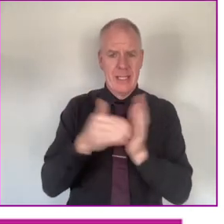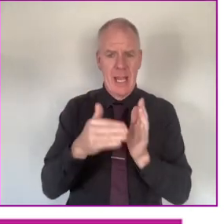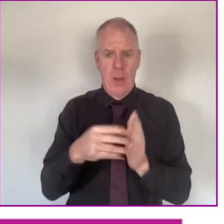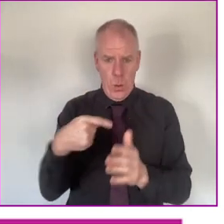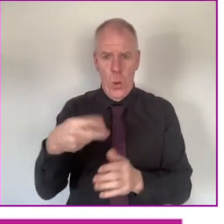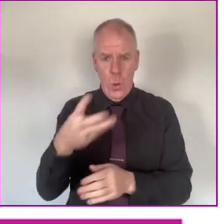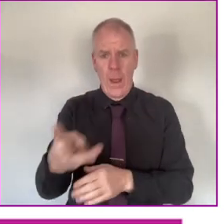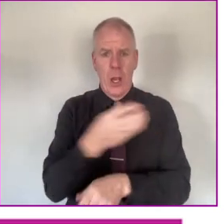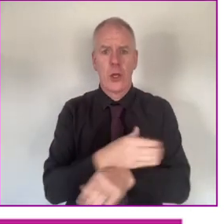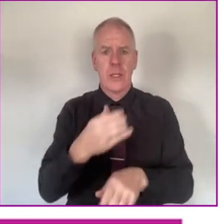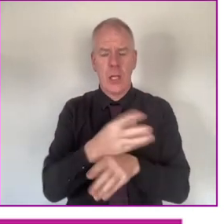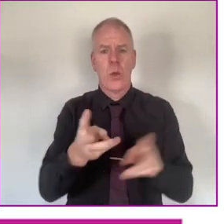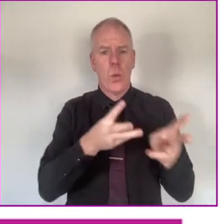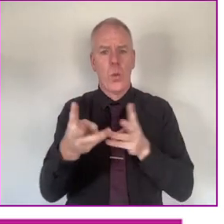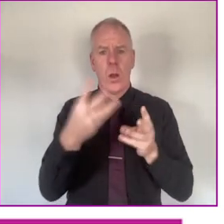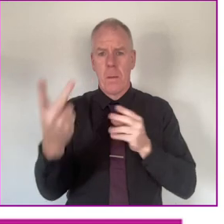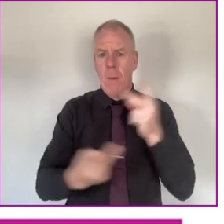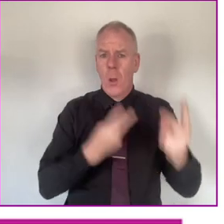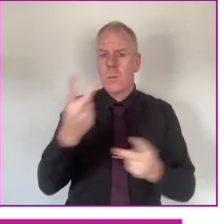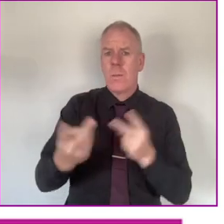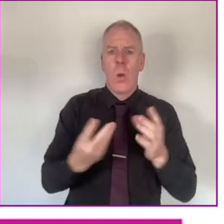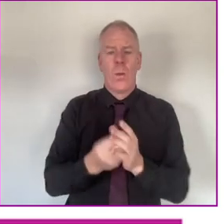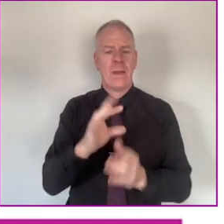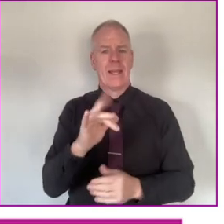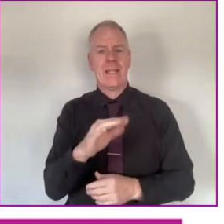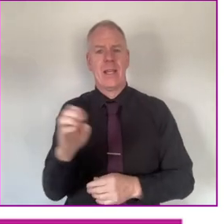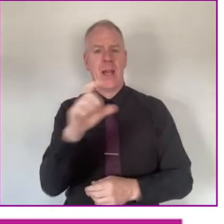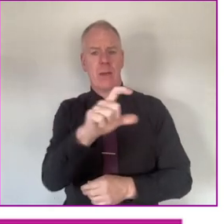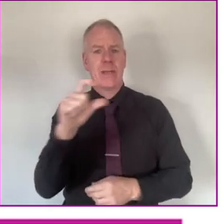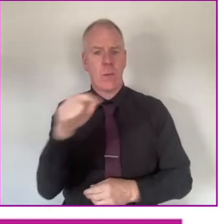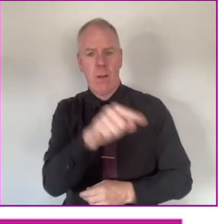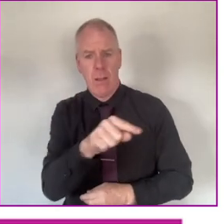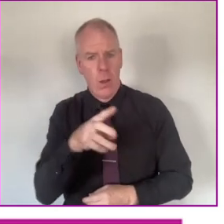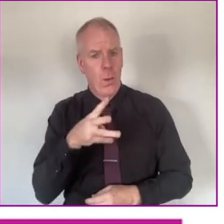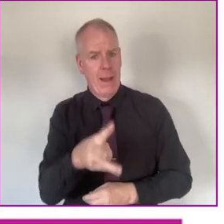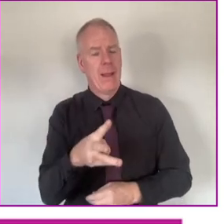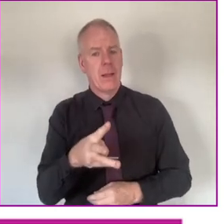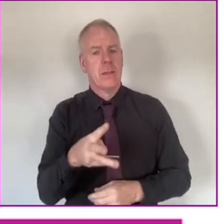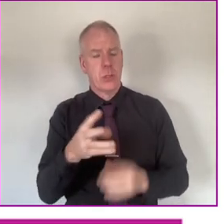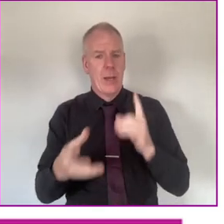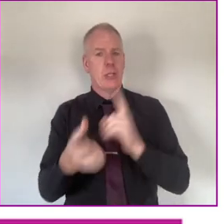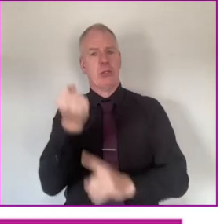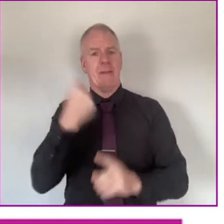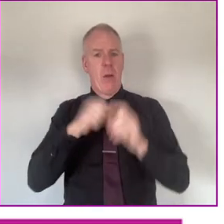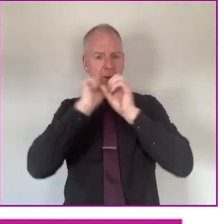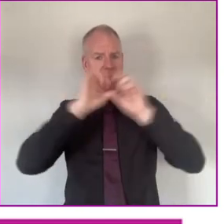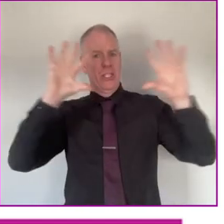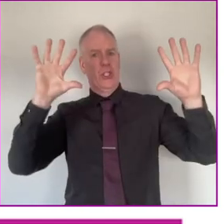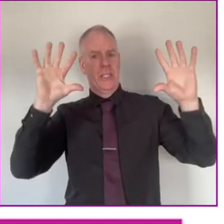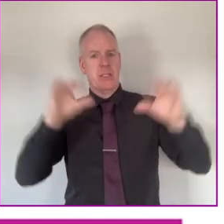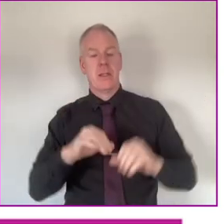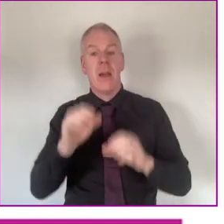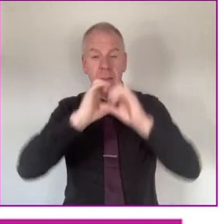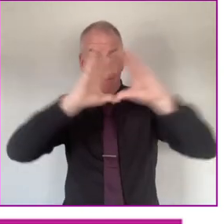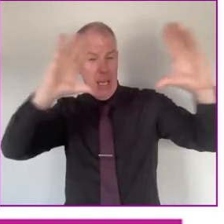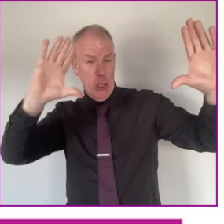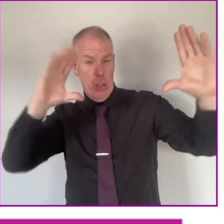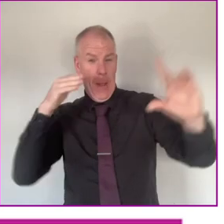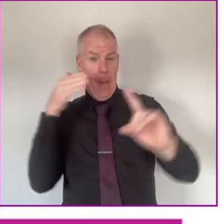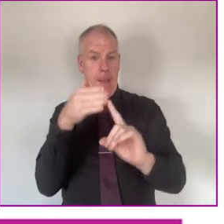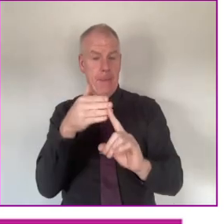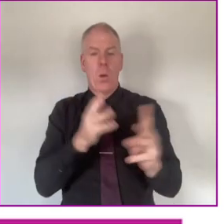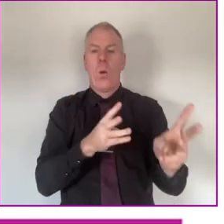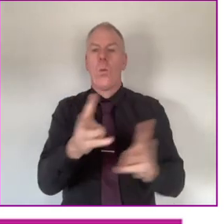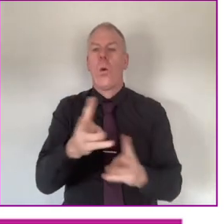change, but we will continue to work in partnership with Kildare County Council to realize our vision. And our vision